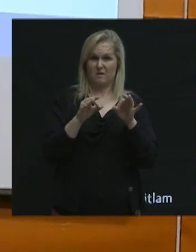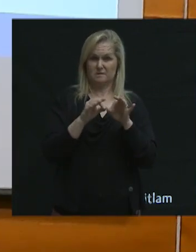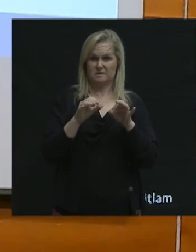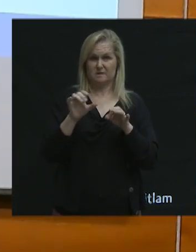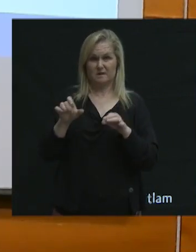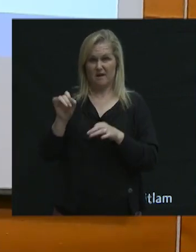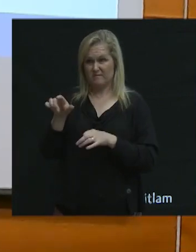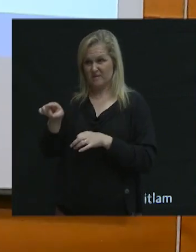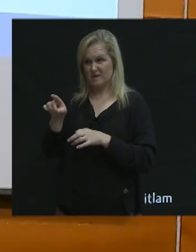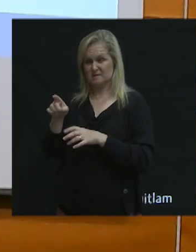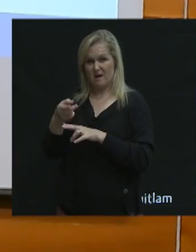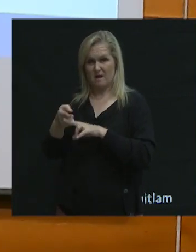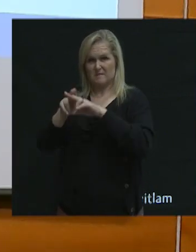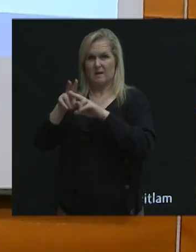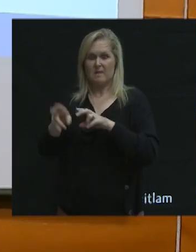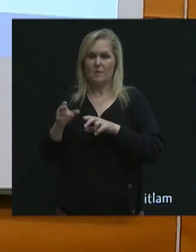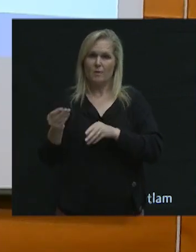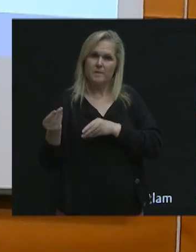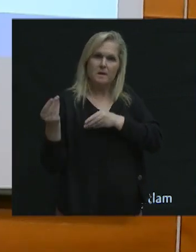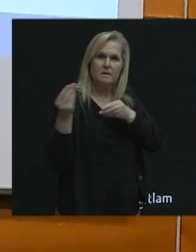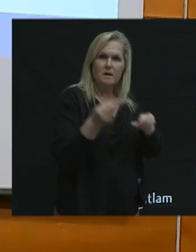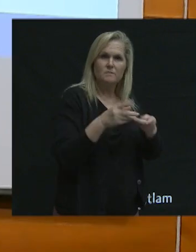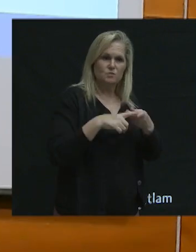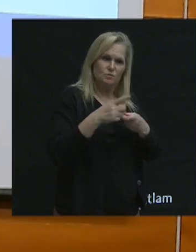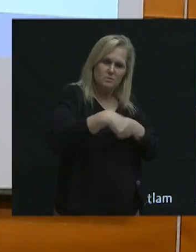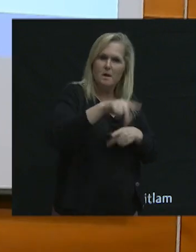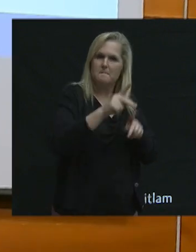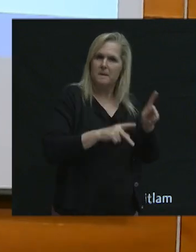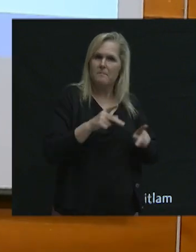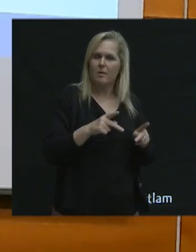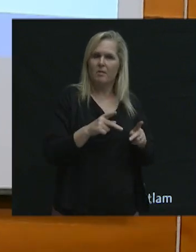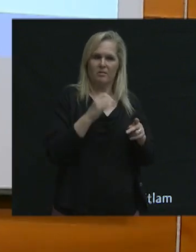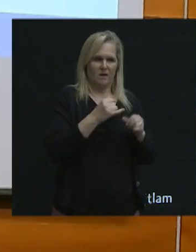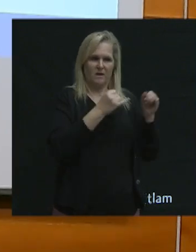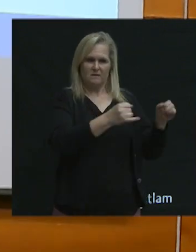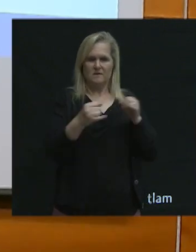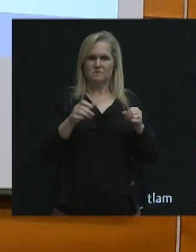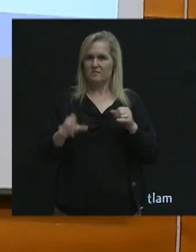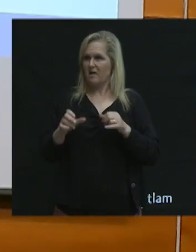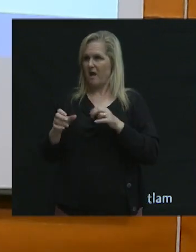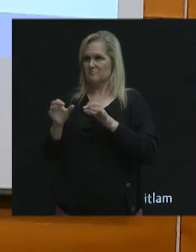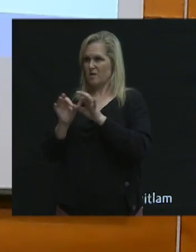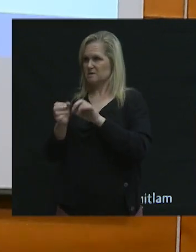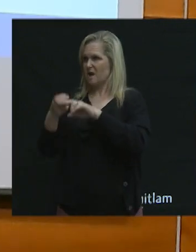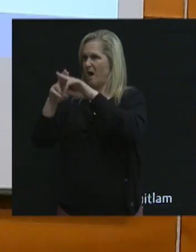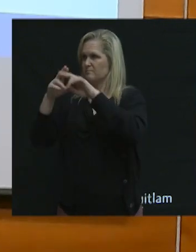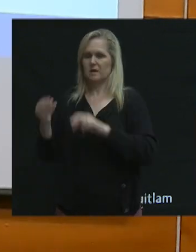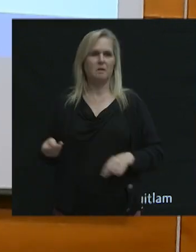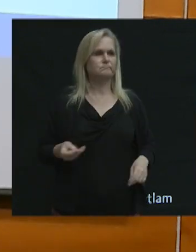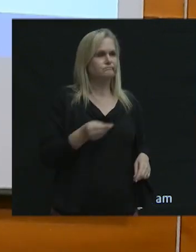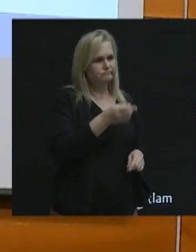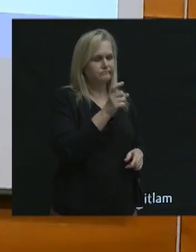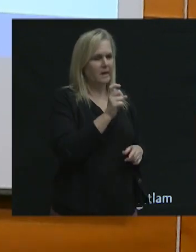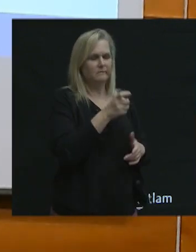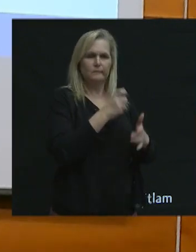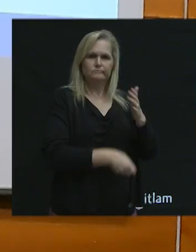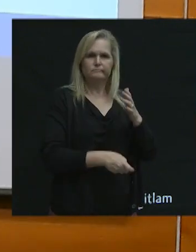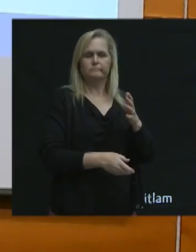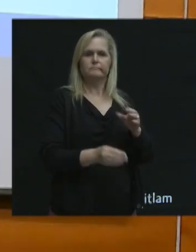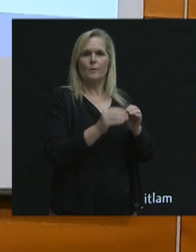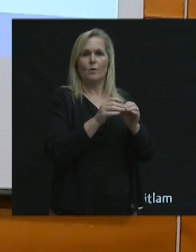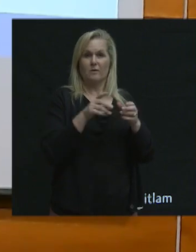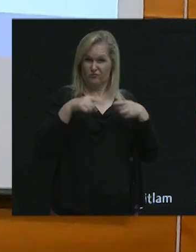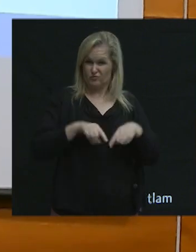on to the regular, you know, individual consumer. And we saw that somehow during COVID,